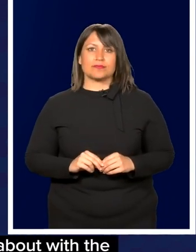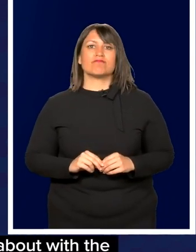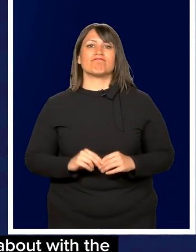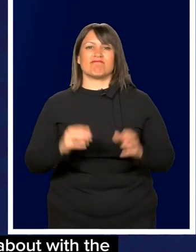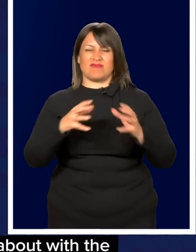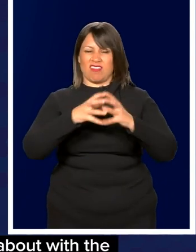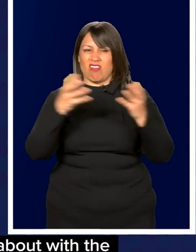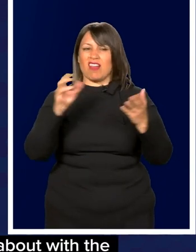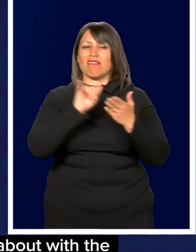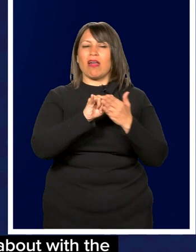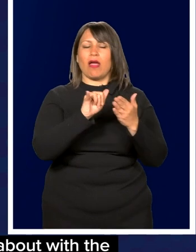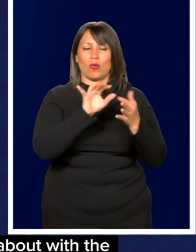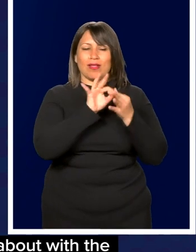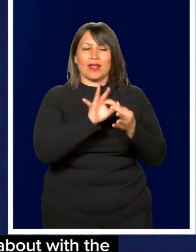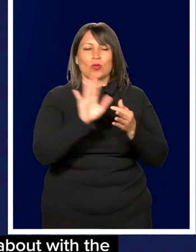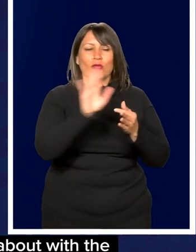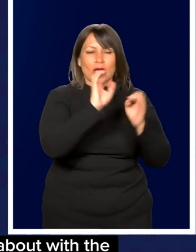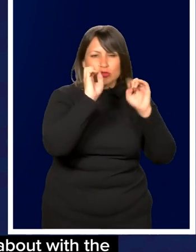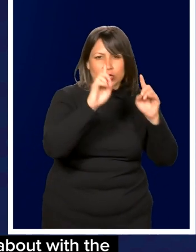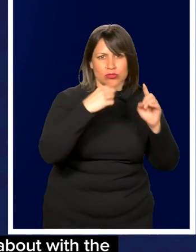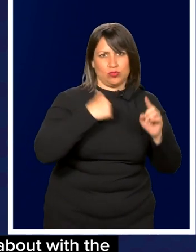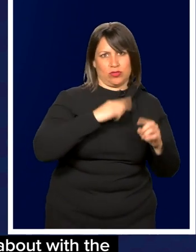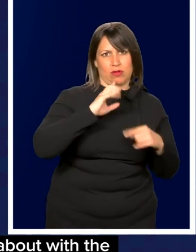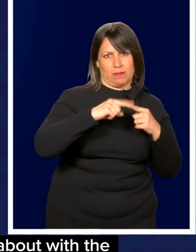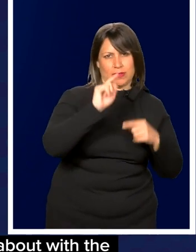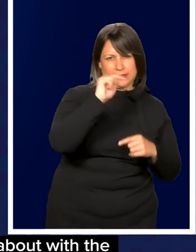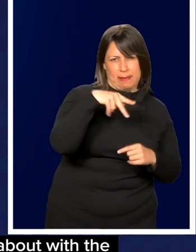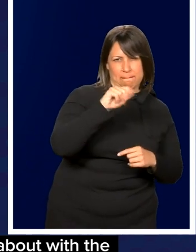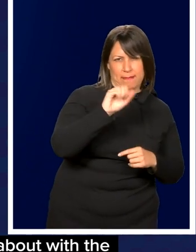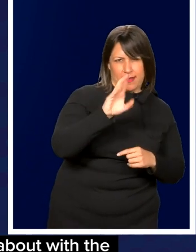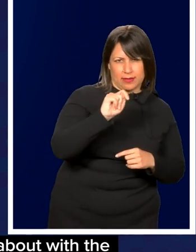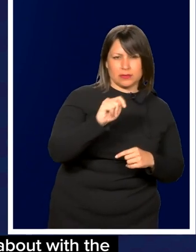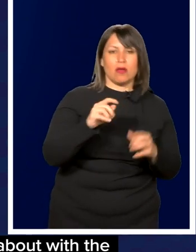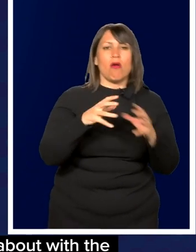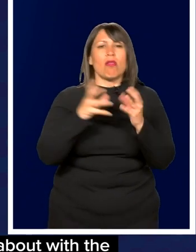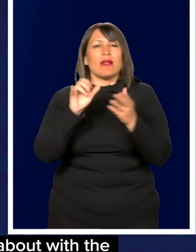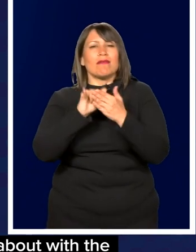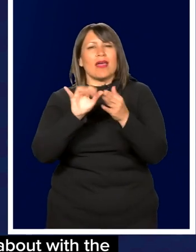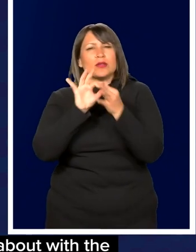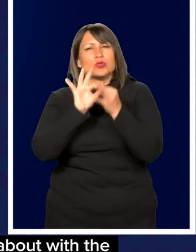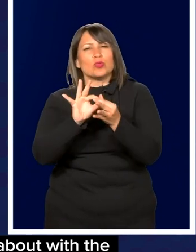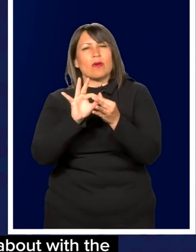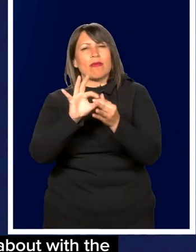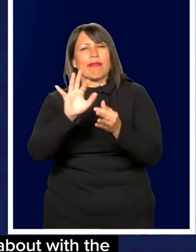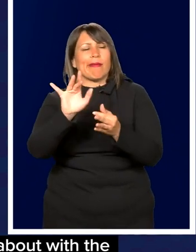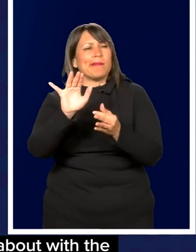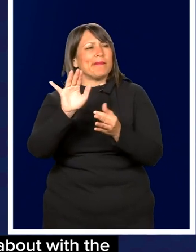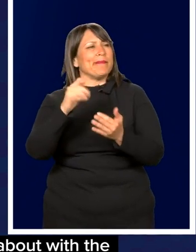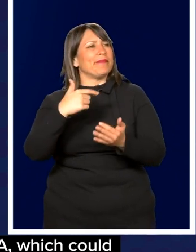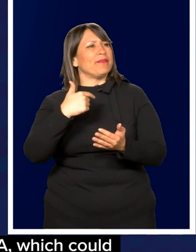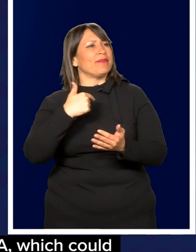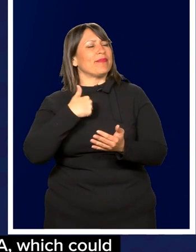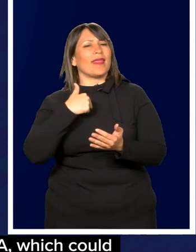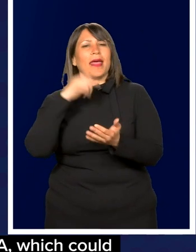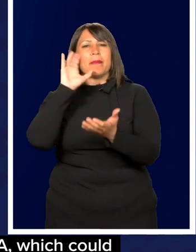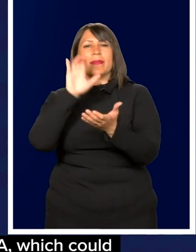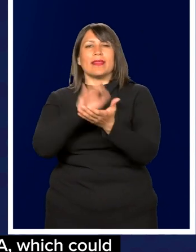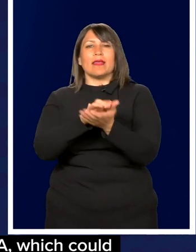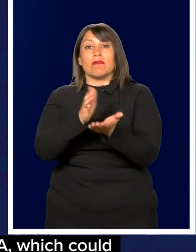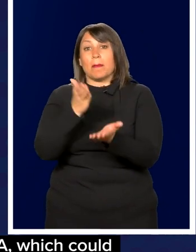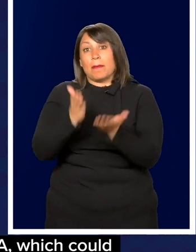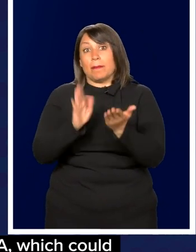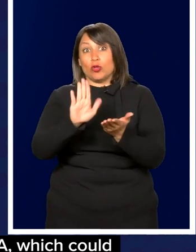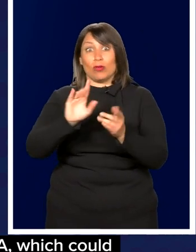education when they get out. That's what we talked about with the TAP Act. A lot of that has to do with, I believe,